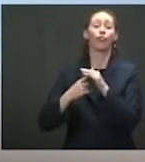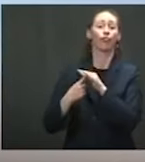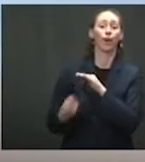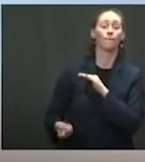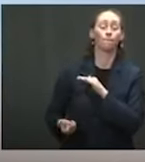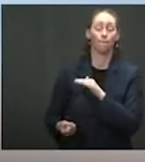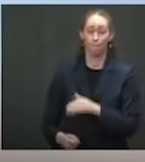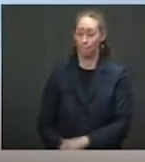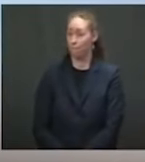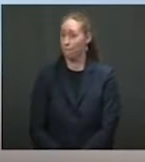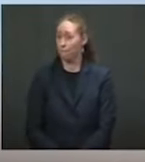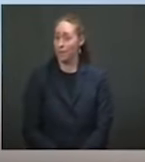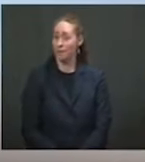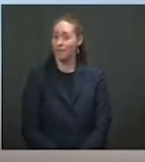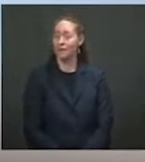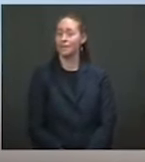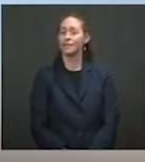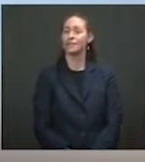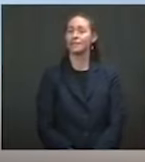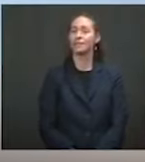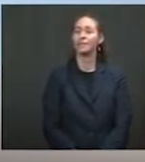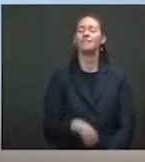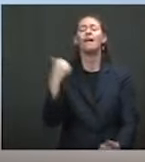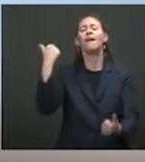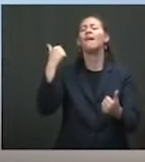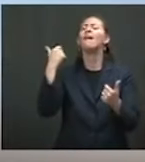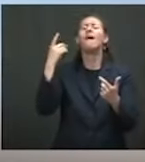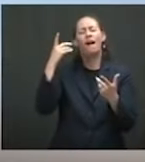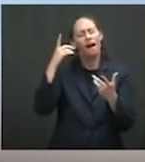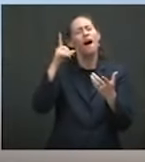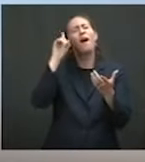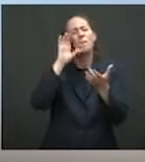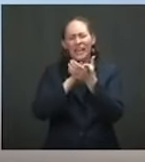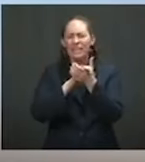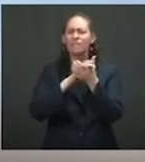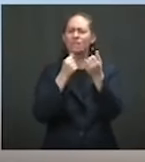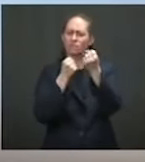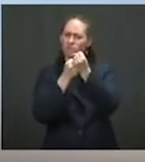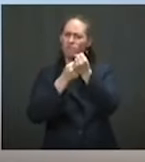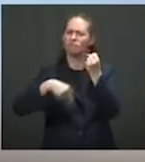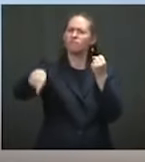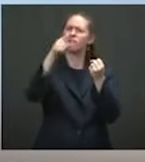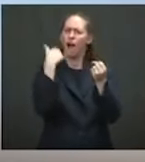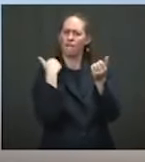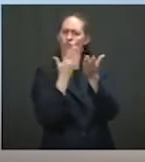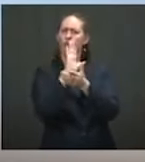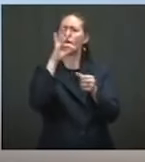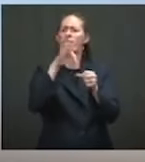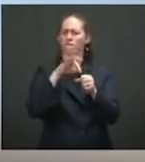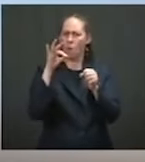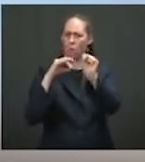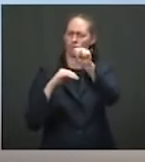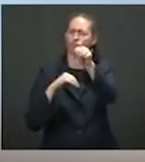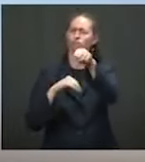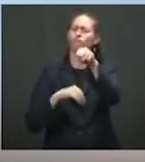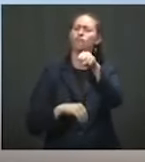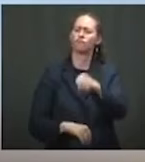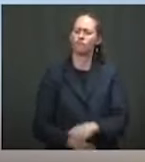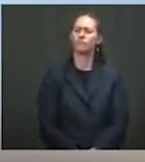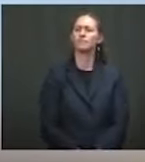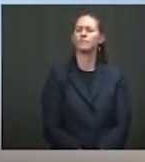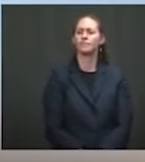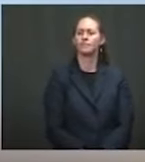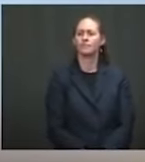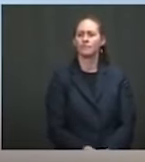outspoken advocates and champions of voting rights. And I can't say I'm exactly following too closely